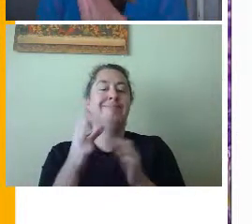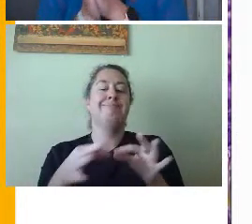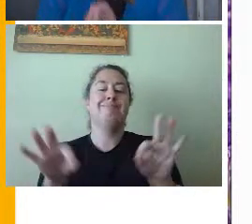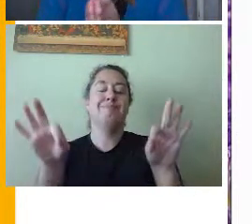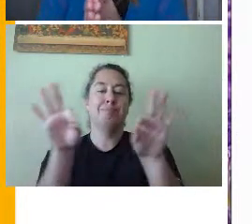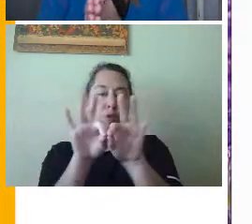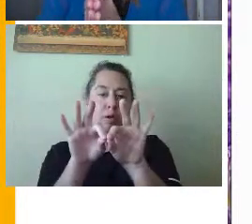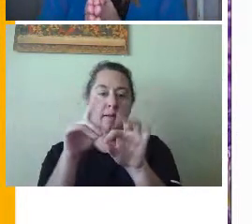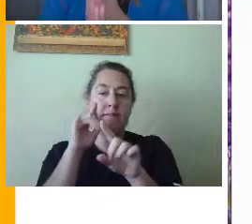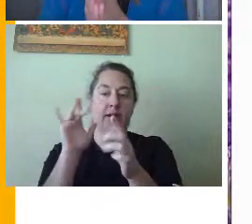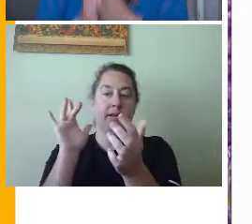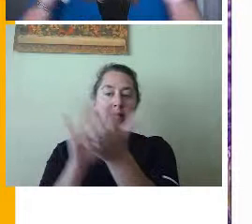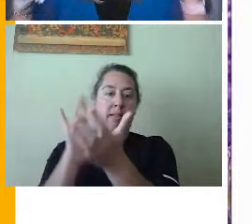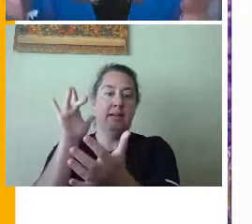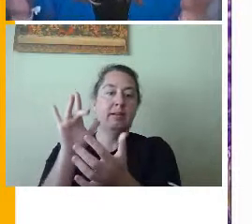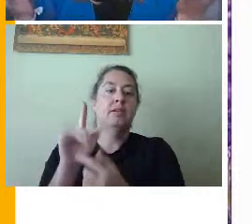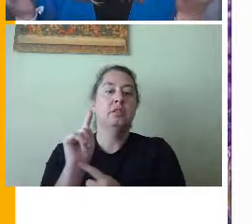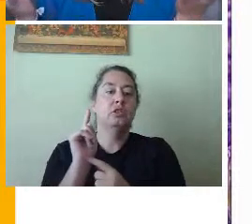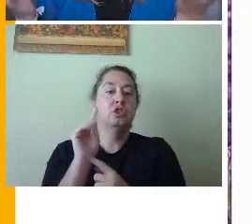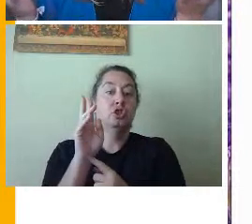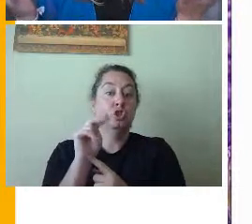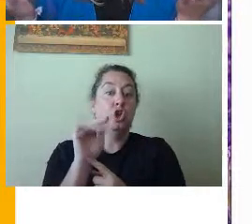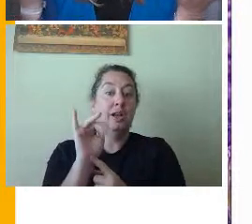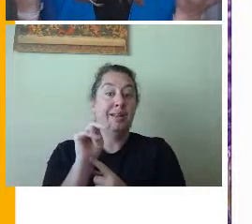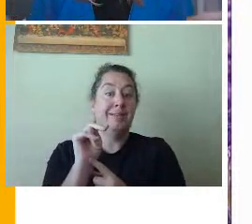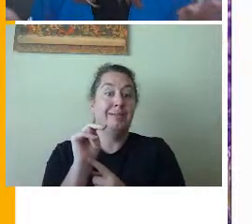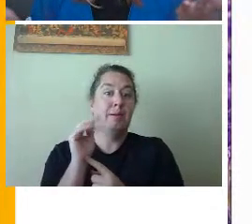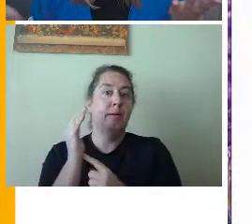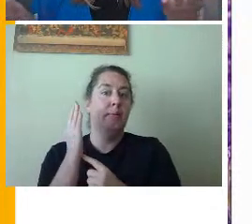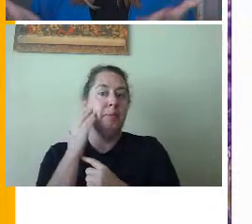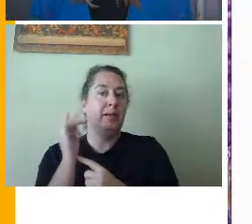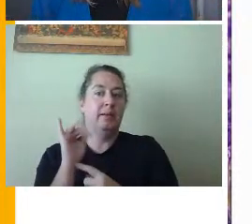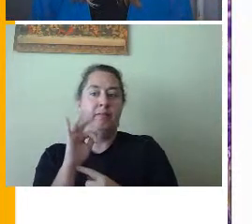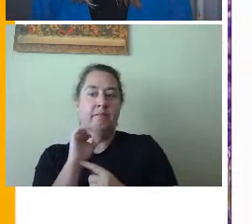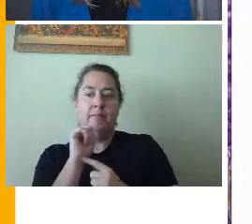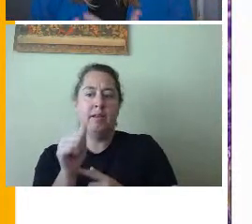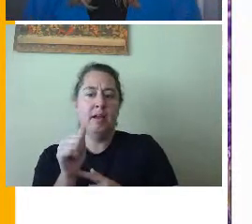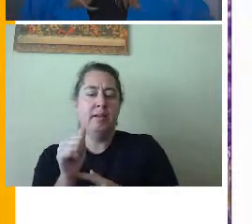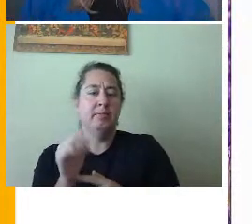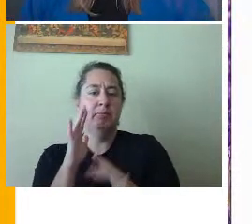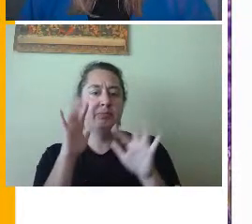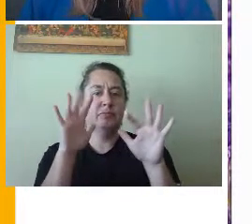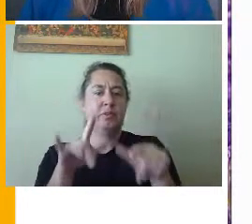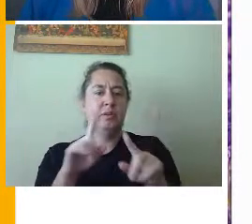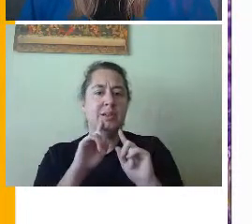click turn in. Otherwise, they have their answer there, but the teacher can't see it.